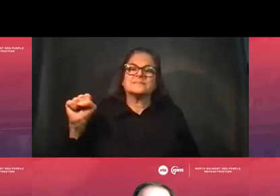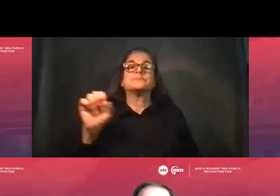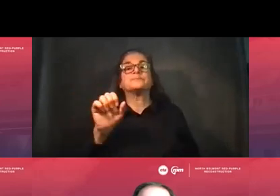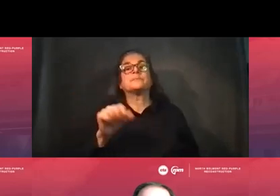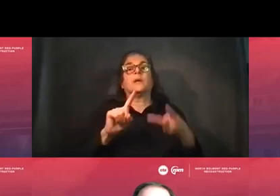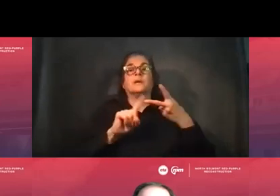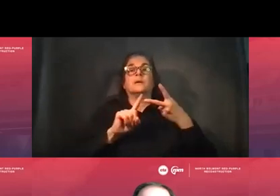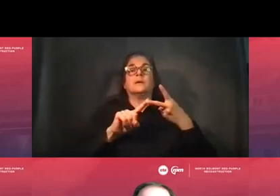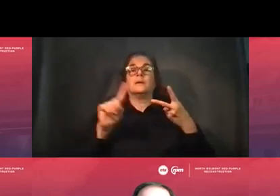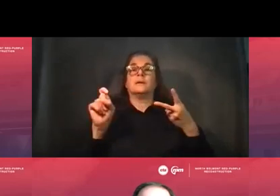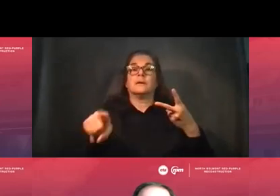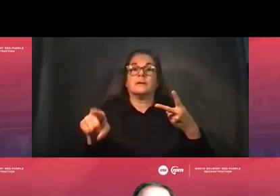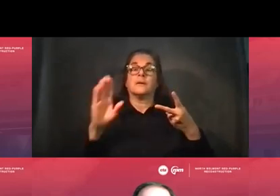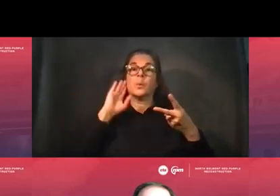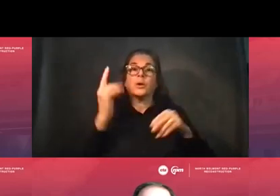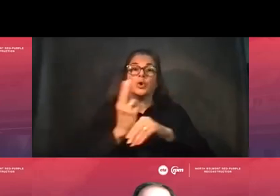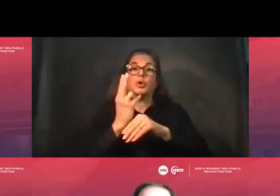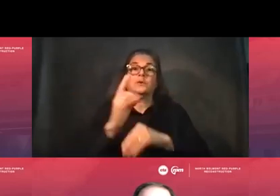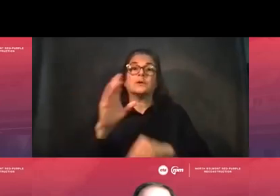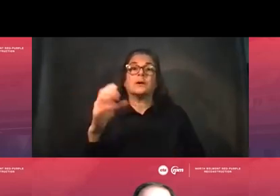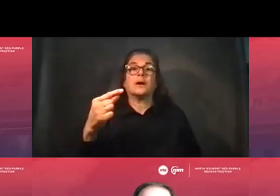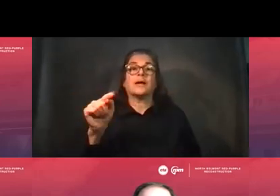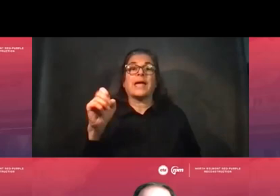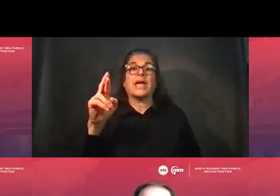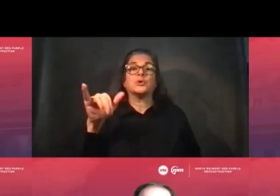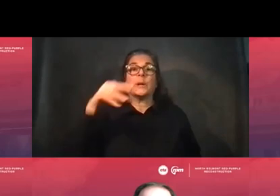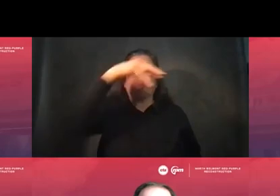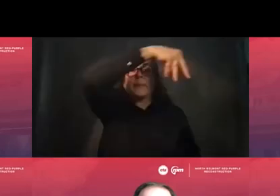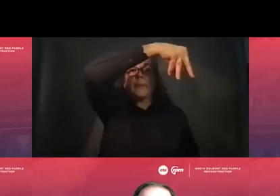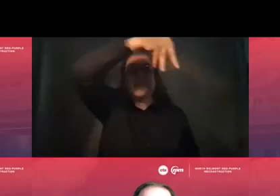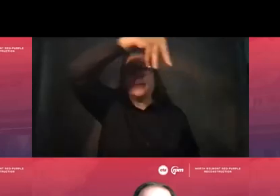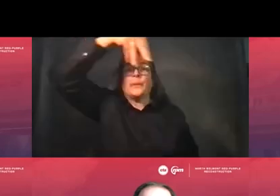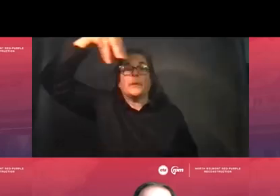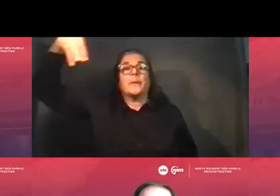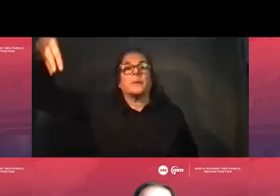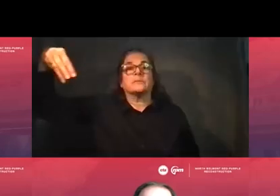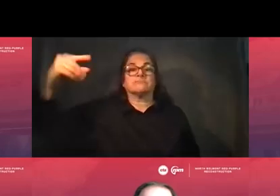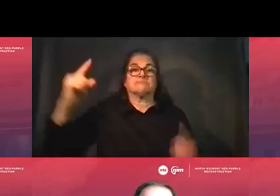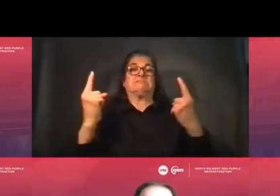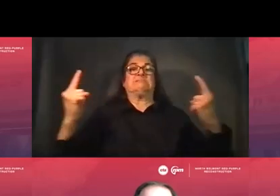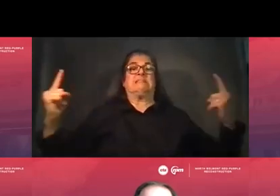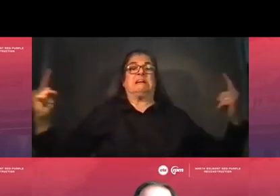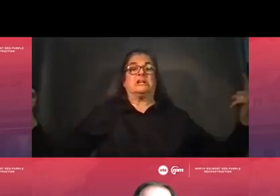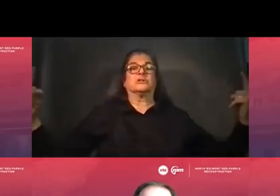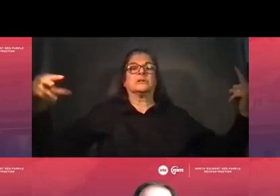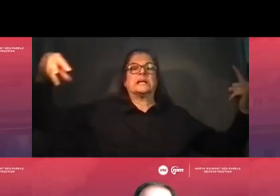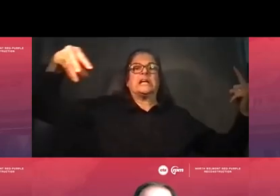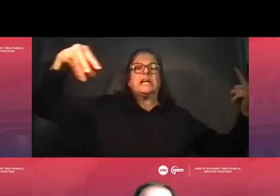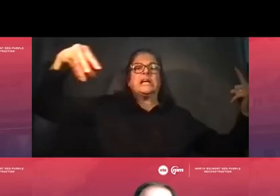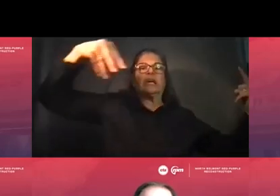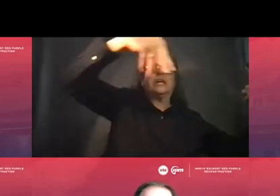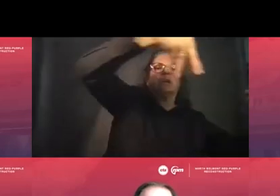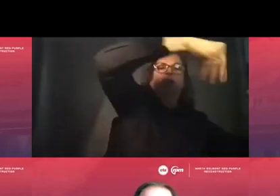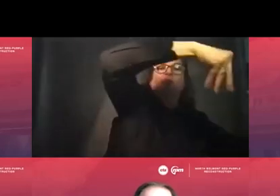Will you use the gantry here? And I believe that would be referring to the large gantry piece of equipment that's being used up in the